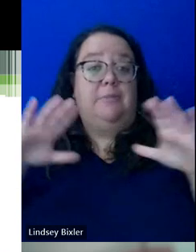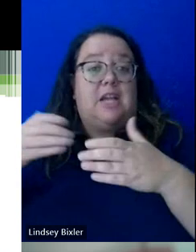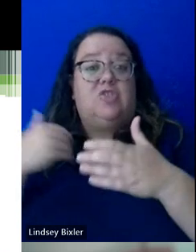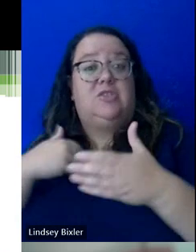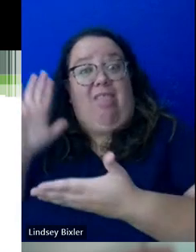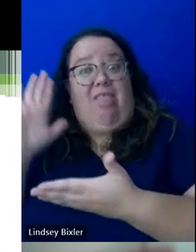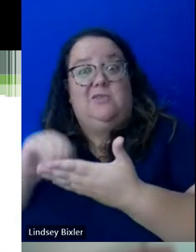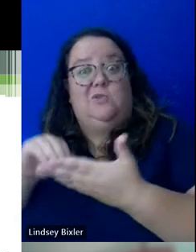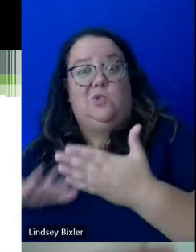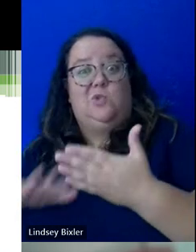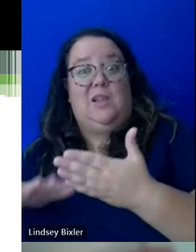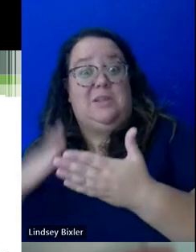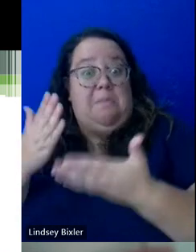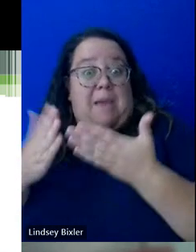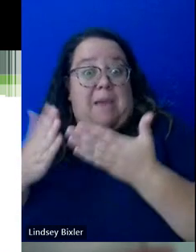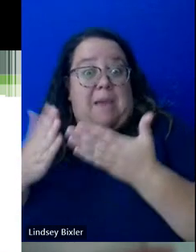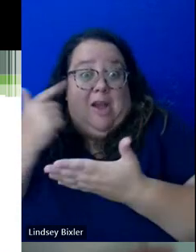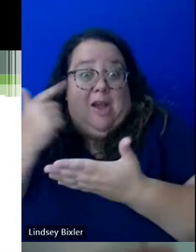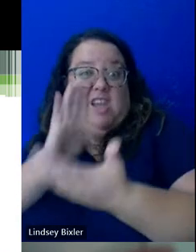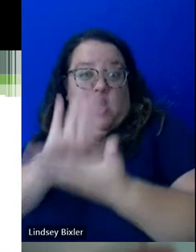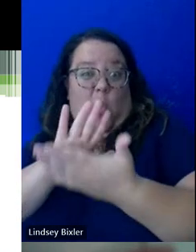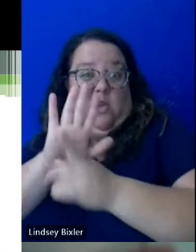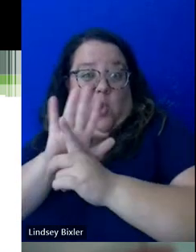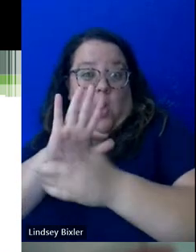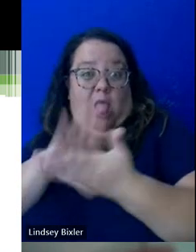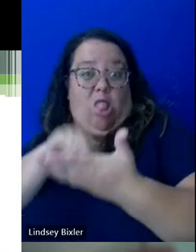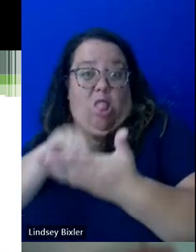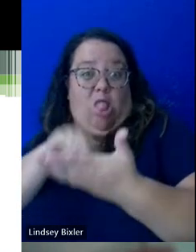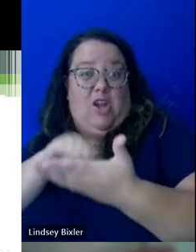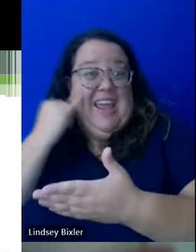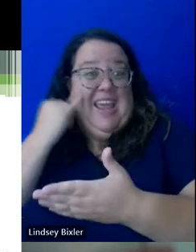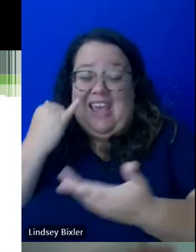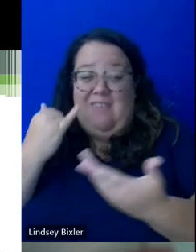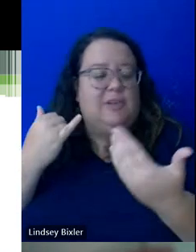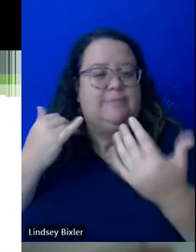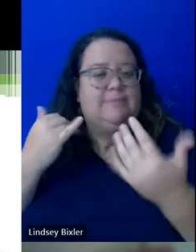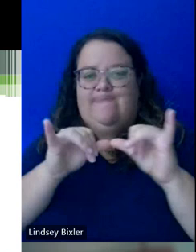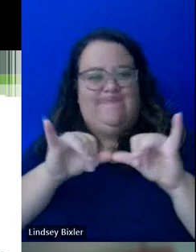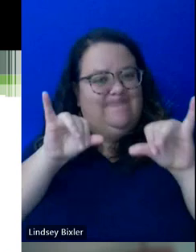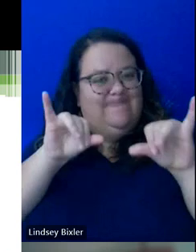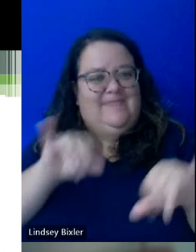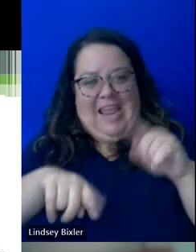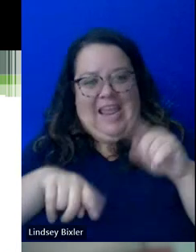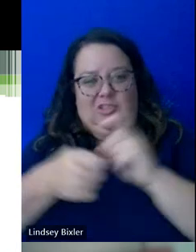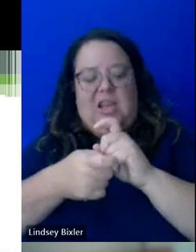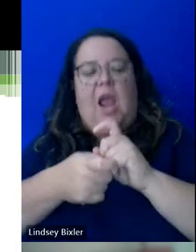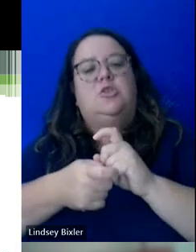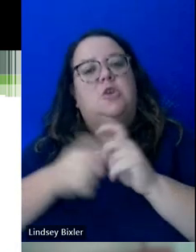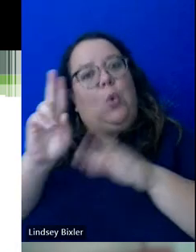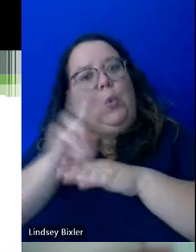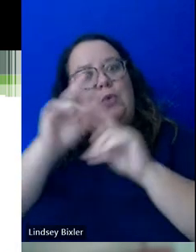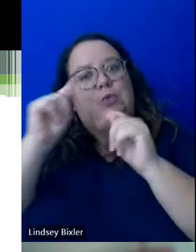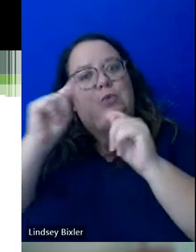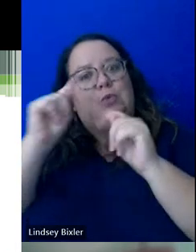And if there aren't options for that, use the supplemental instruction through the tutoring center. Use the one-on-one tutoring through the tutoring center,